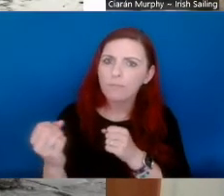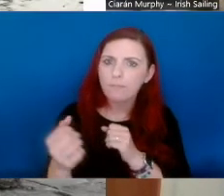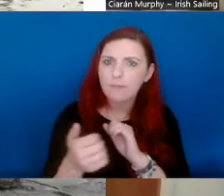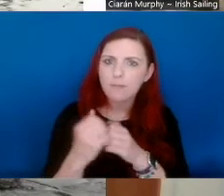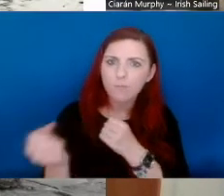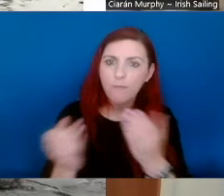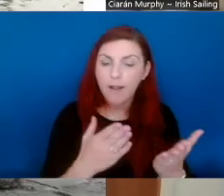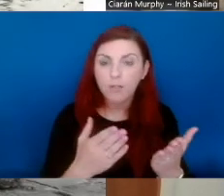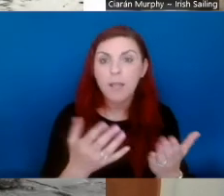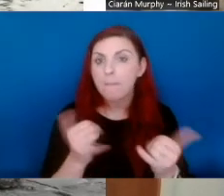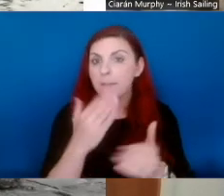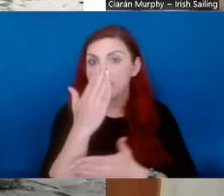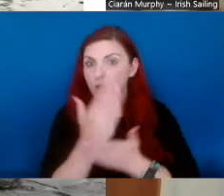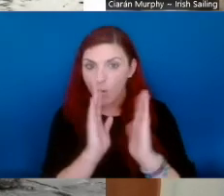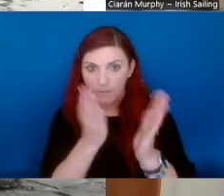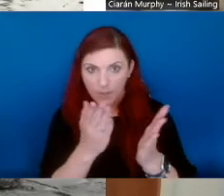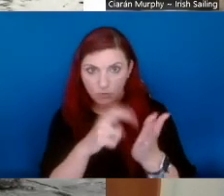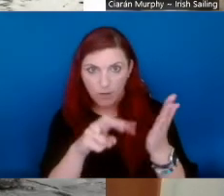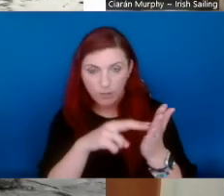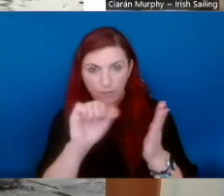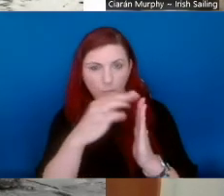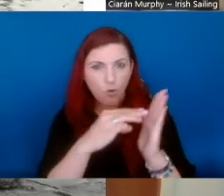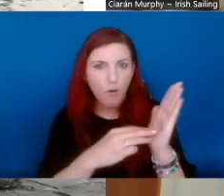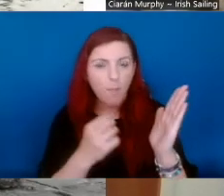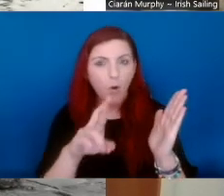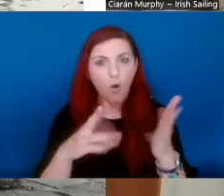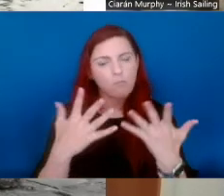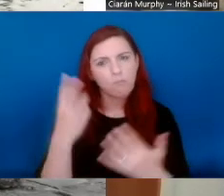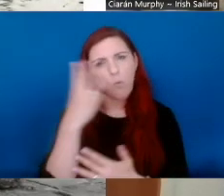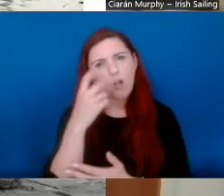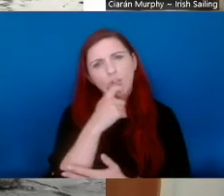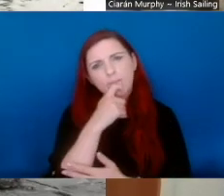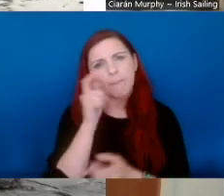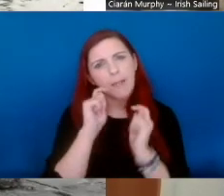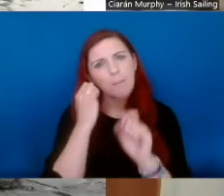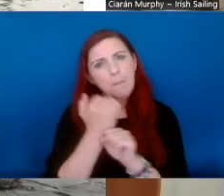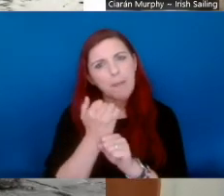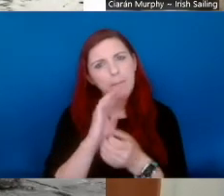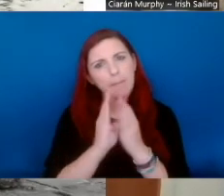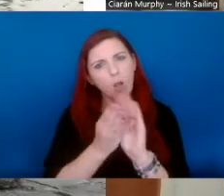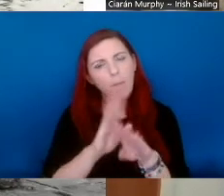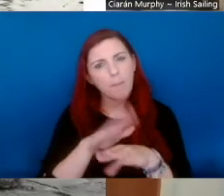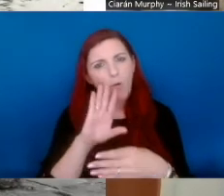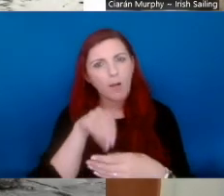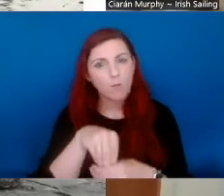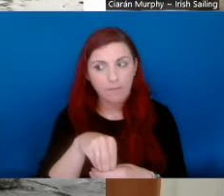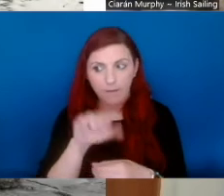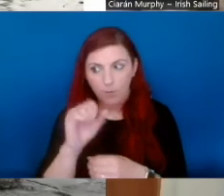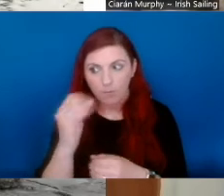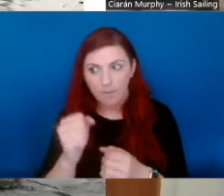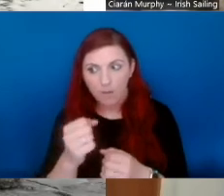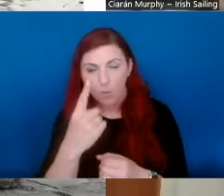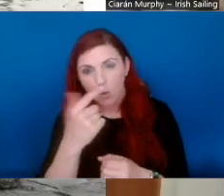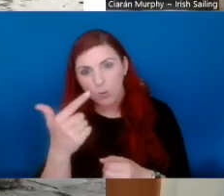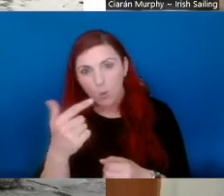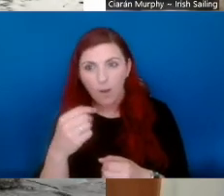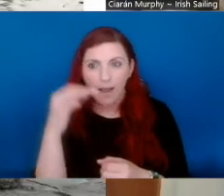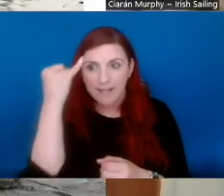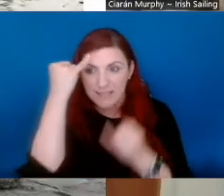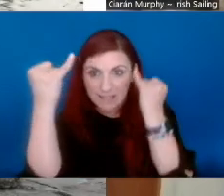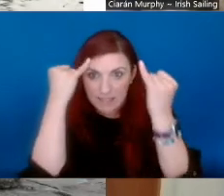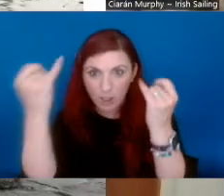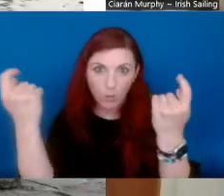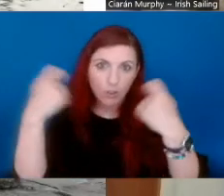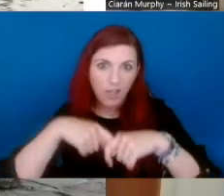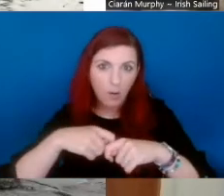awareness and delivery of different programmes around the country. Maybe, can I ask each of you what advice you'd give to providers who